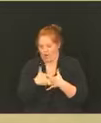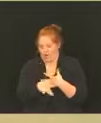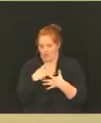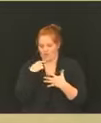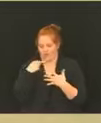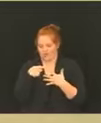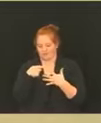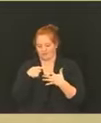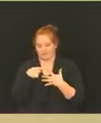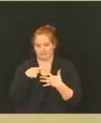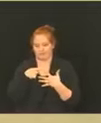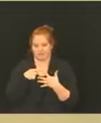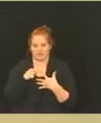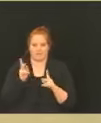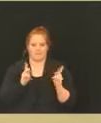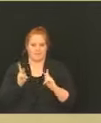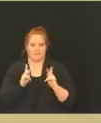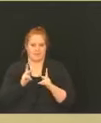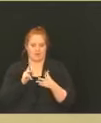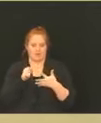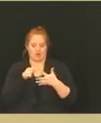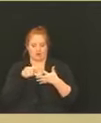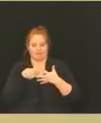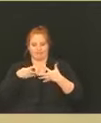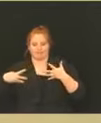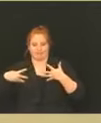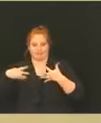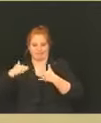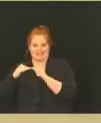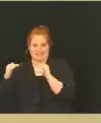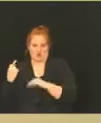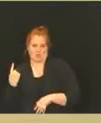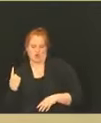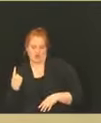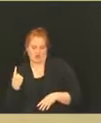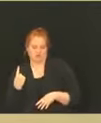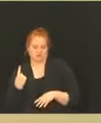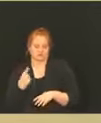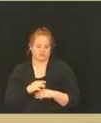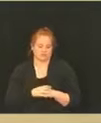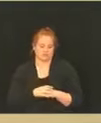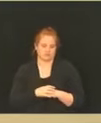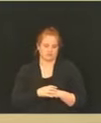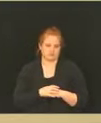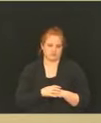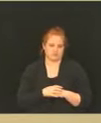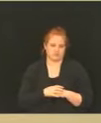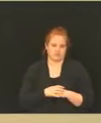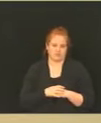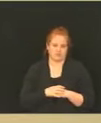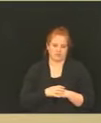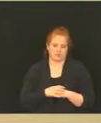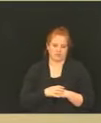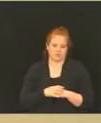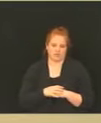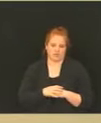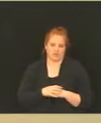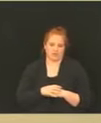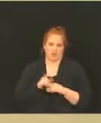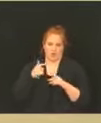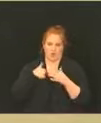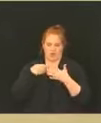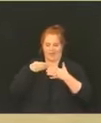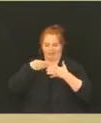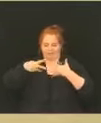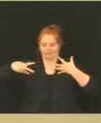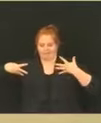people in tier one of the phase two. Again, as we've broken that down, our priority in that